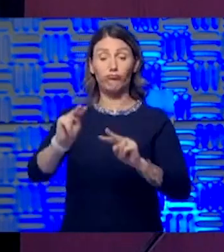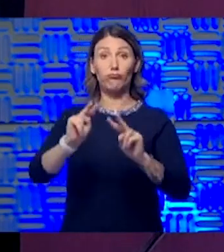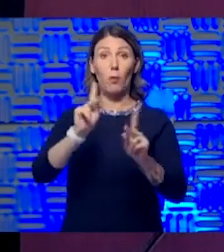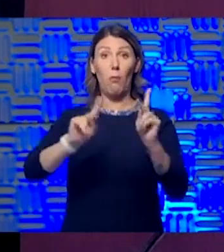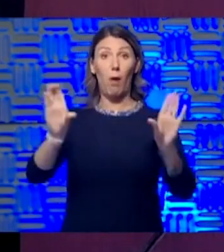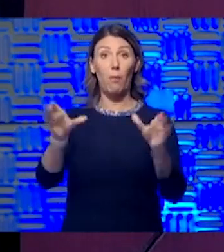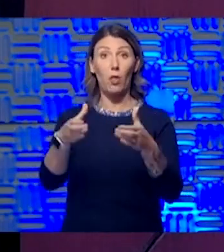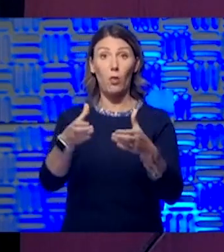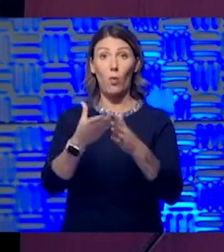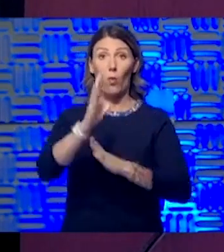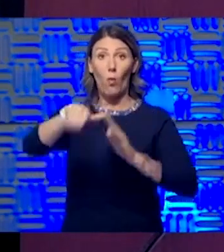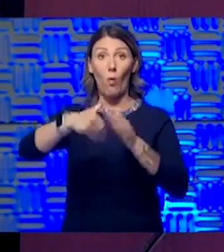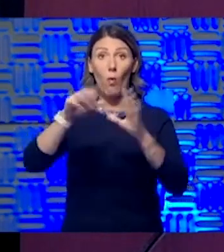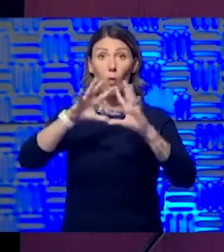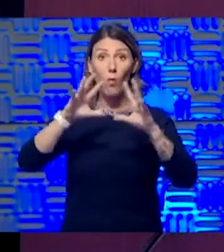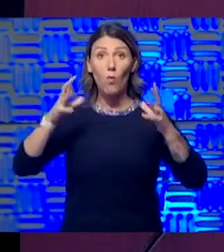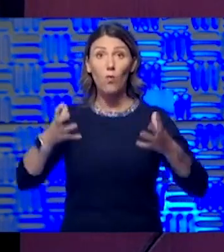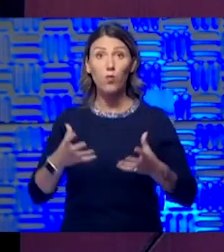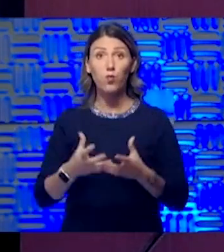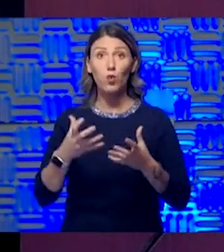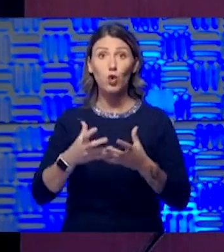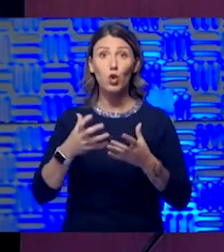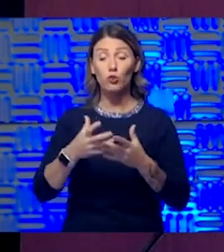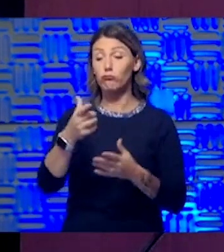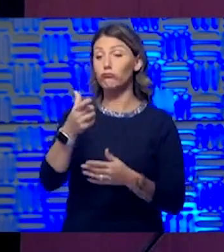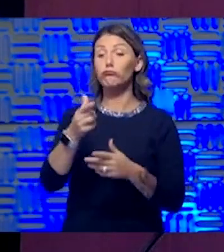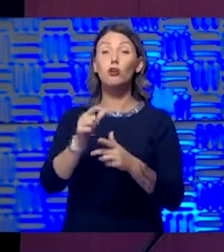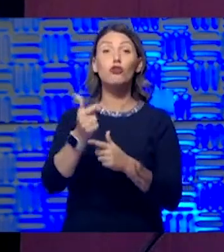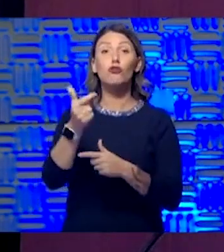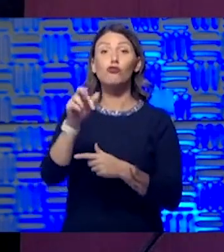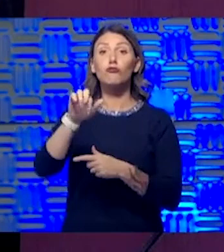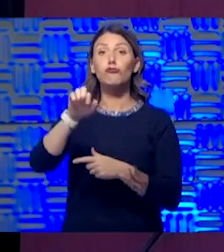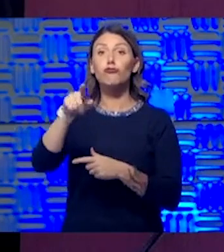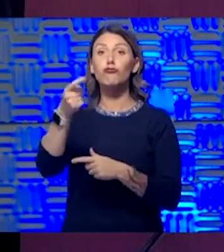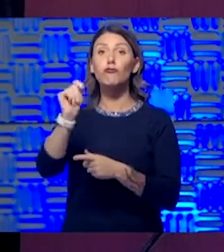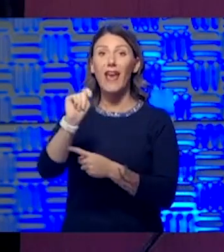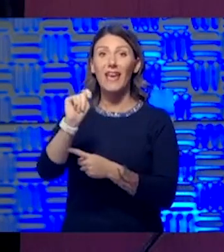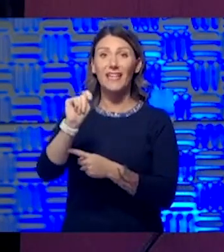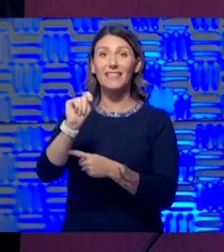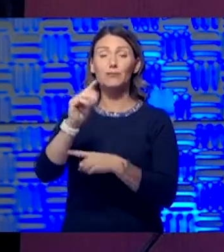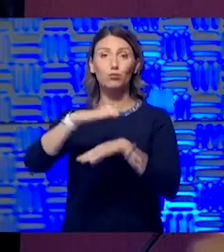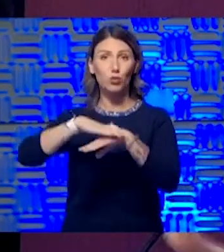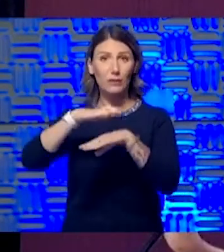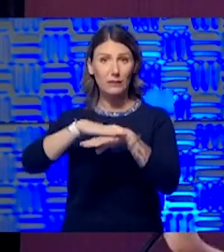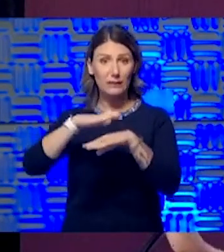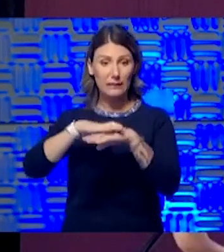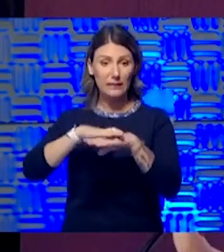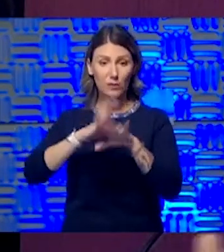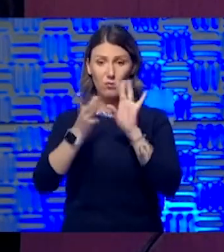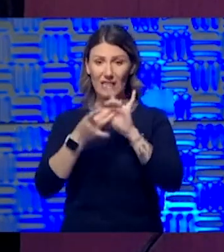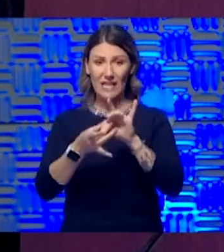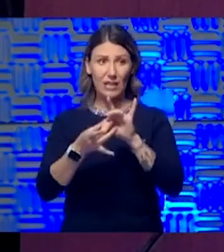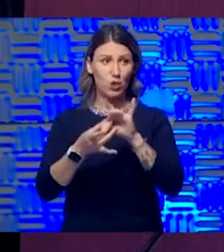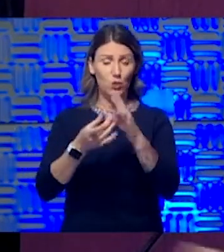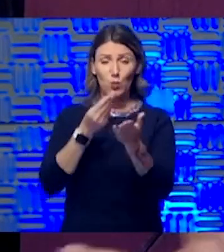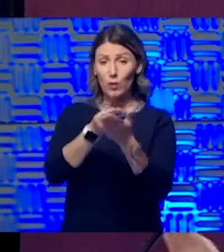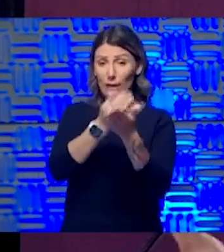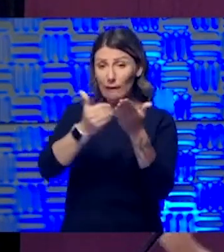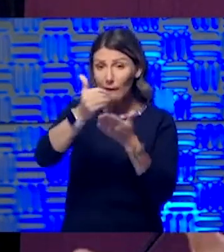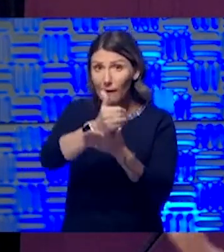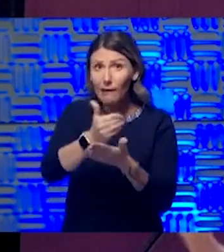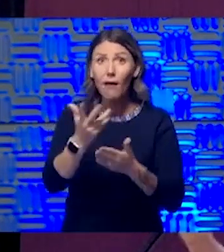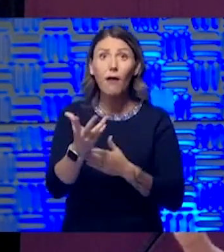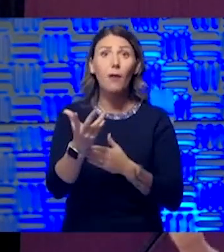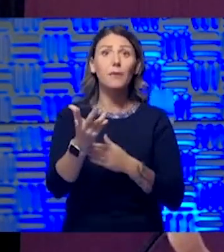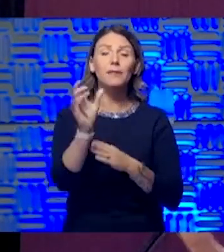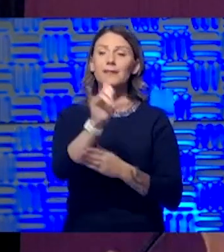world, Great Britain has been great about this. The stratification by income and or insurance status gives you some of